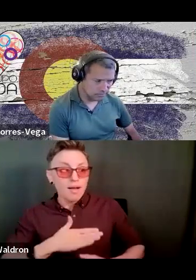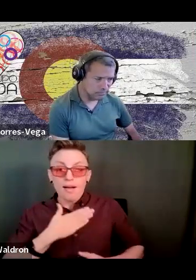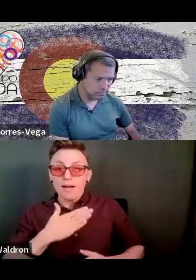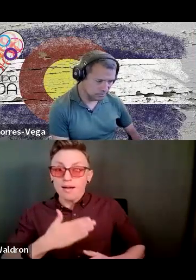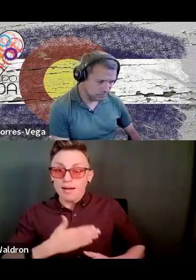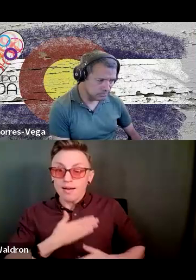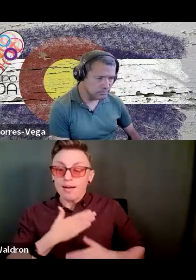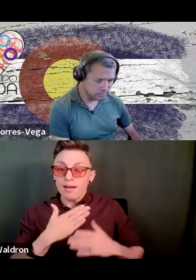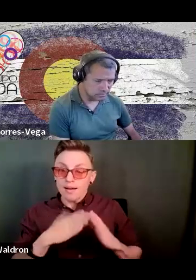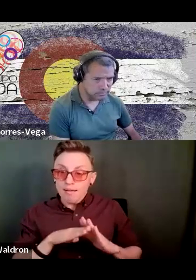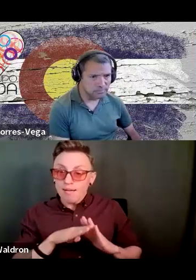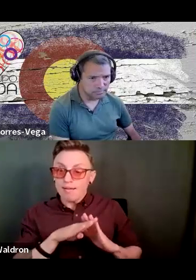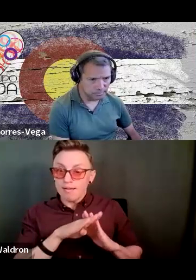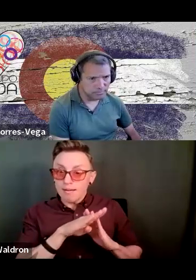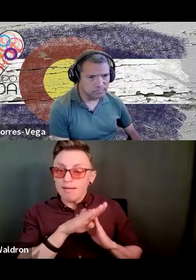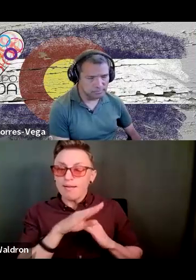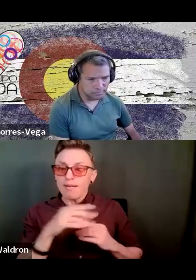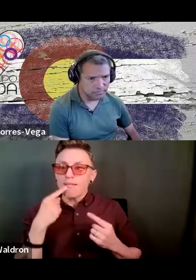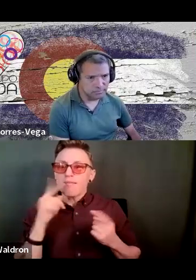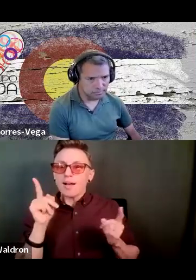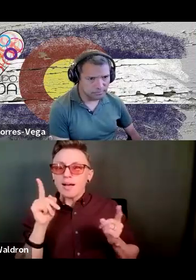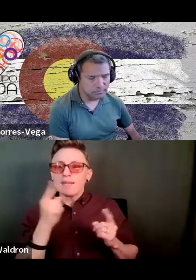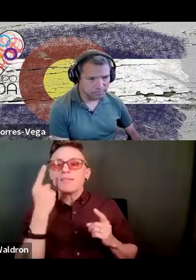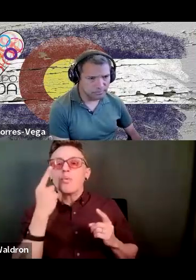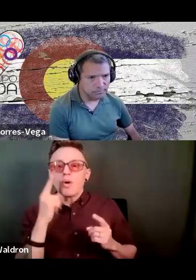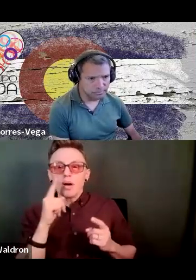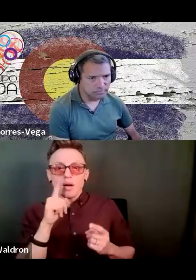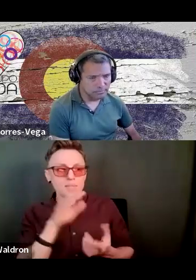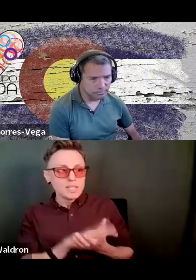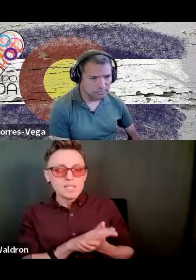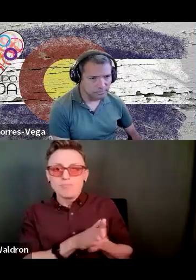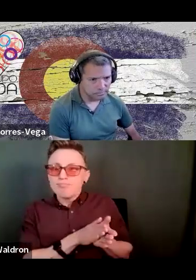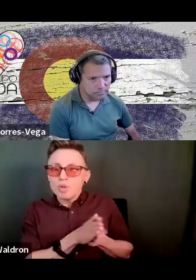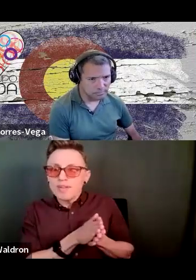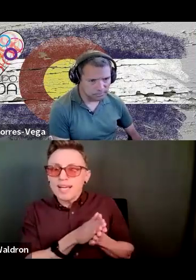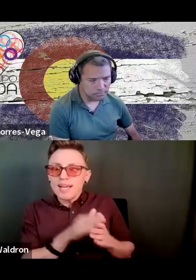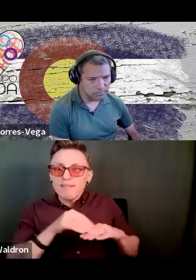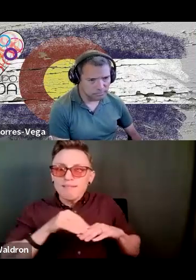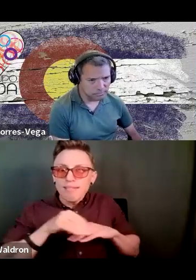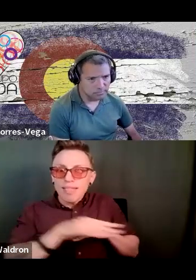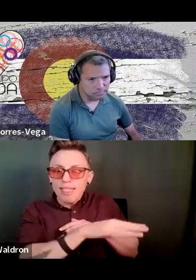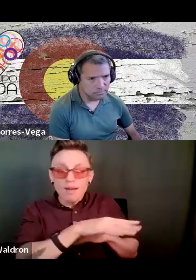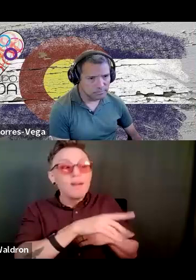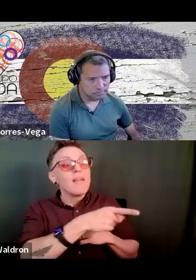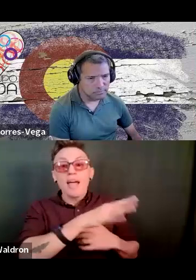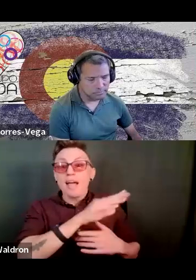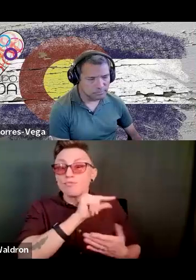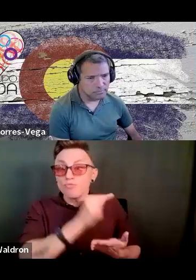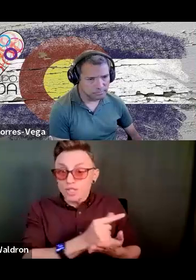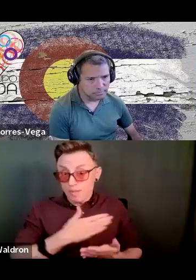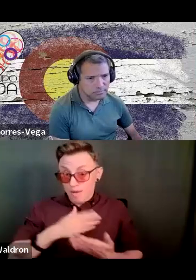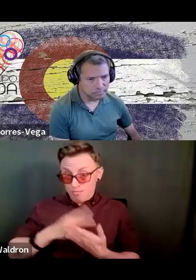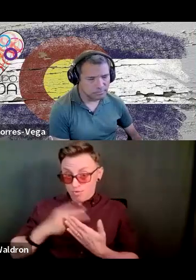she had somebody that supported her and motivated her. And after she graduated from my program,